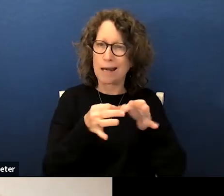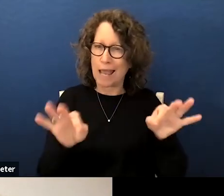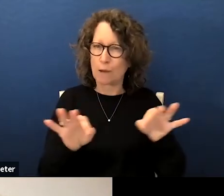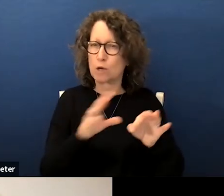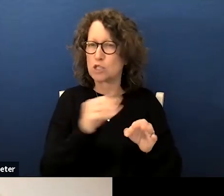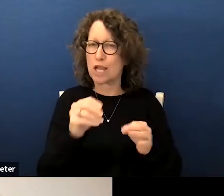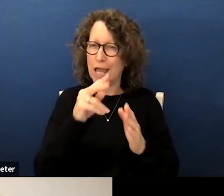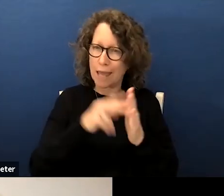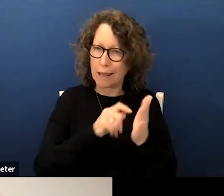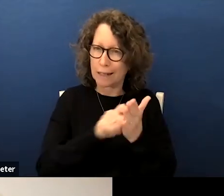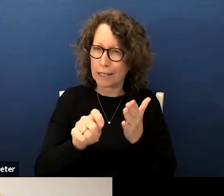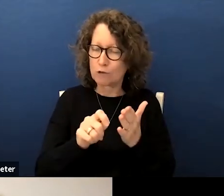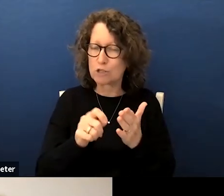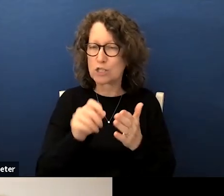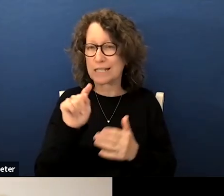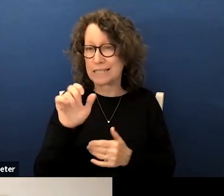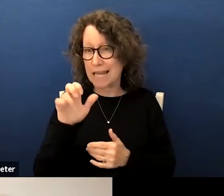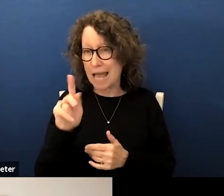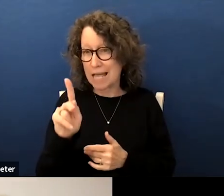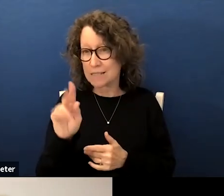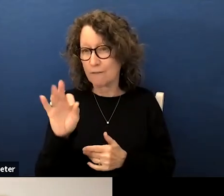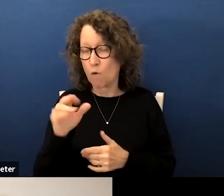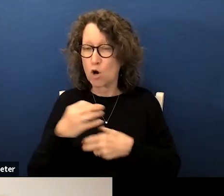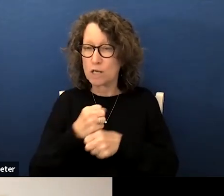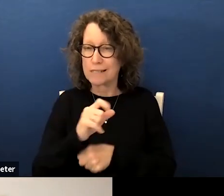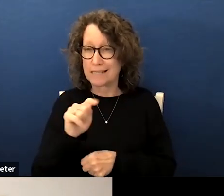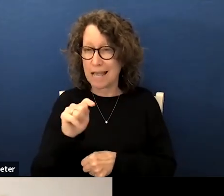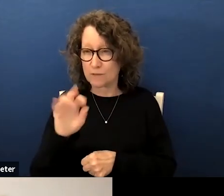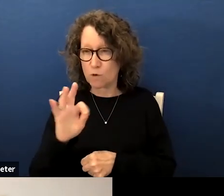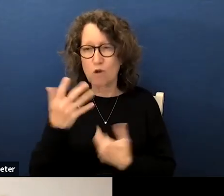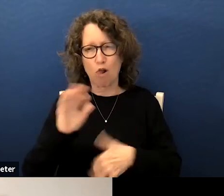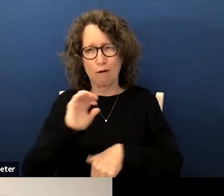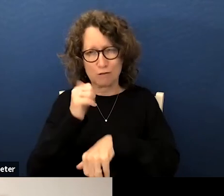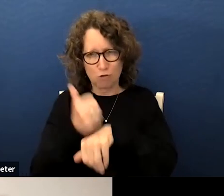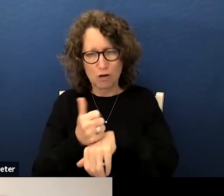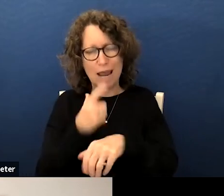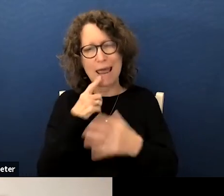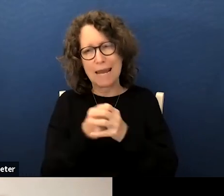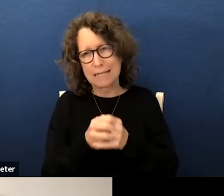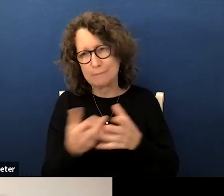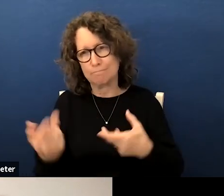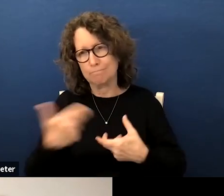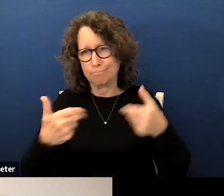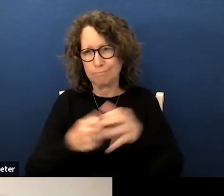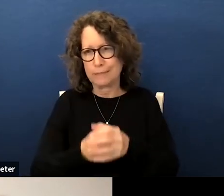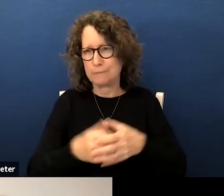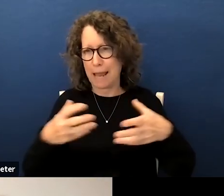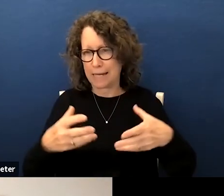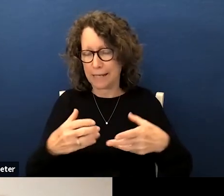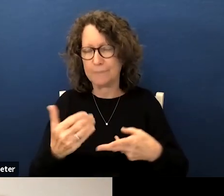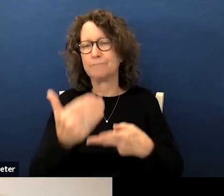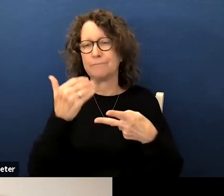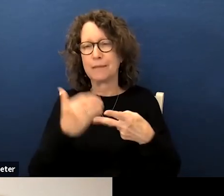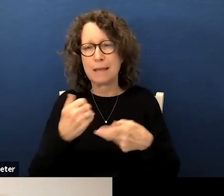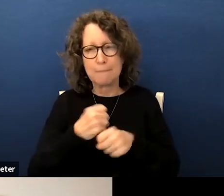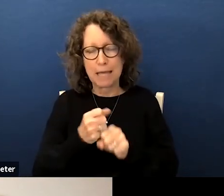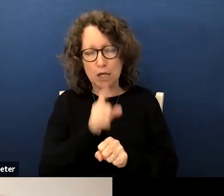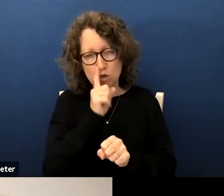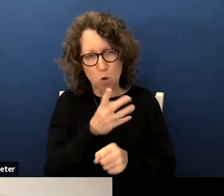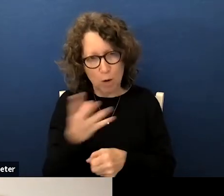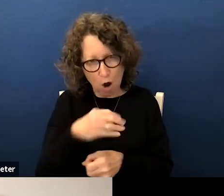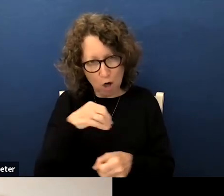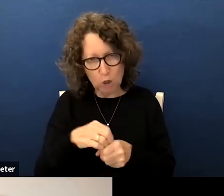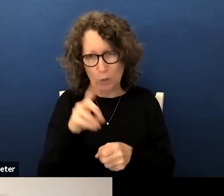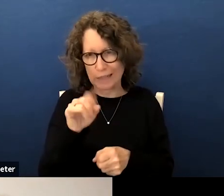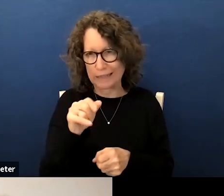task force which has already started and expanding it making sure that we are including